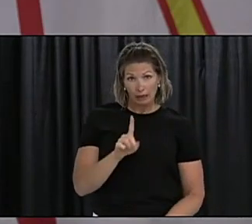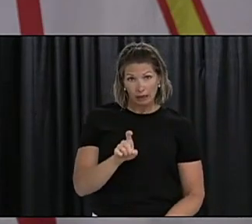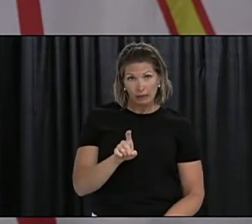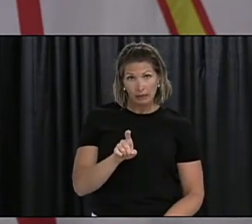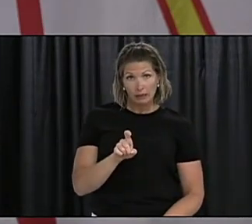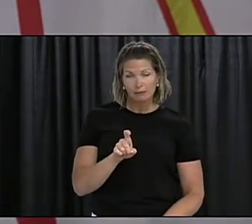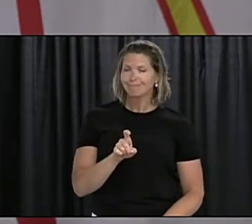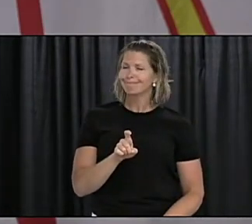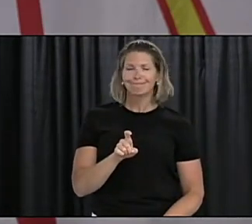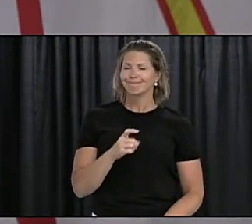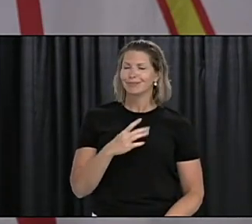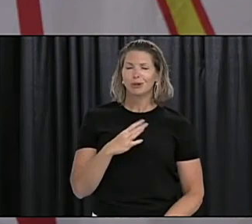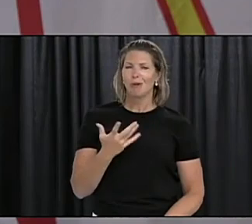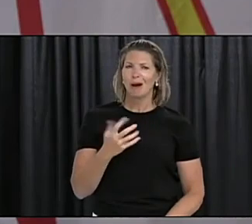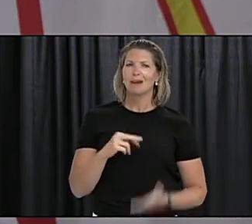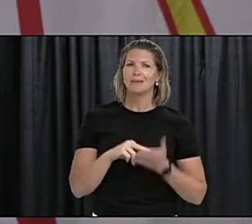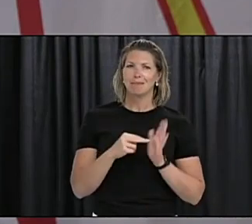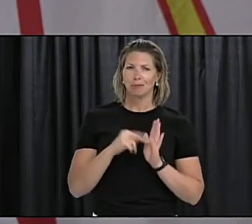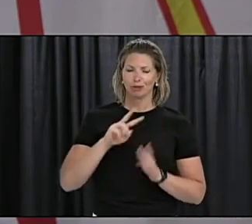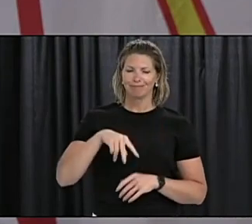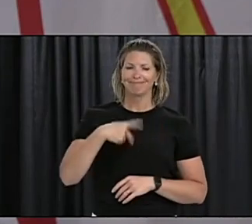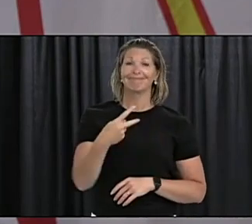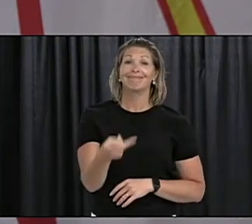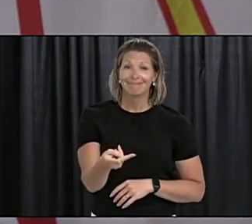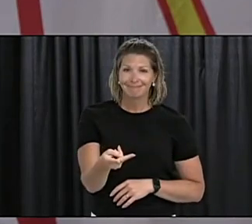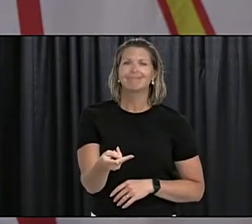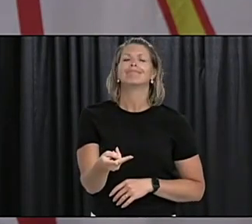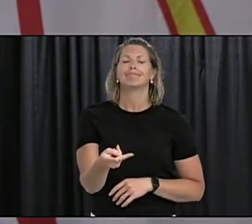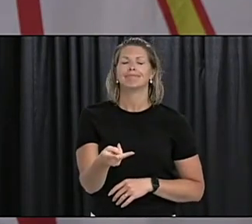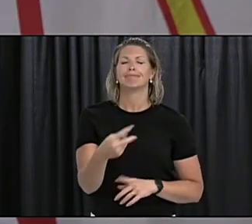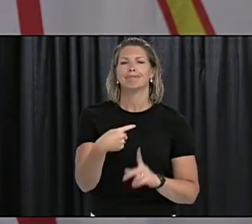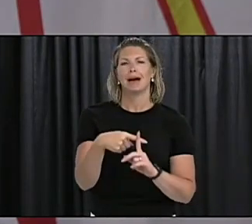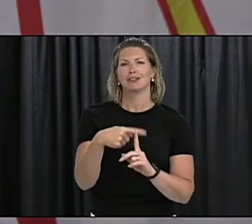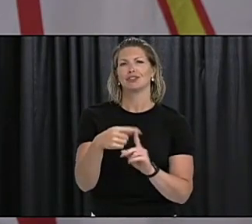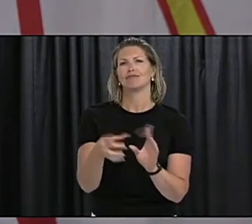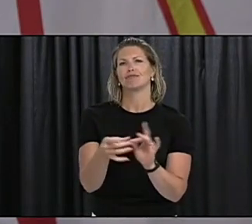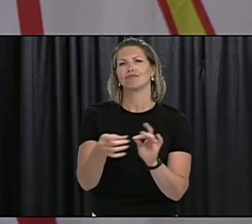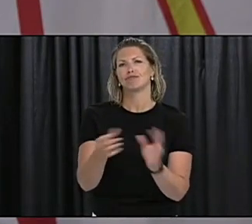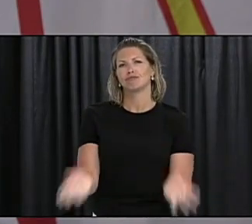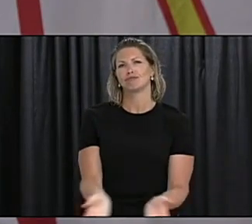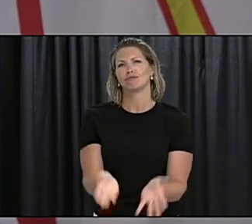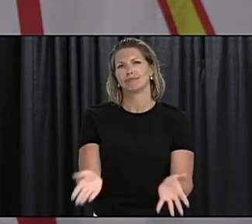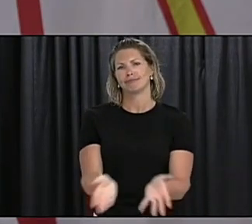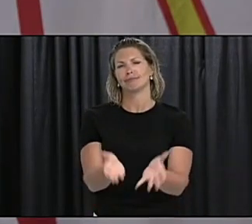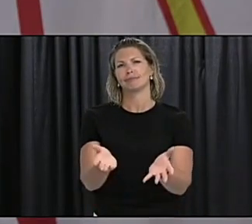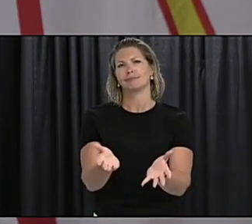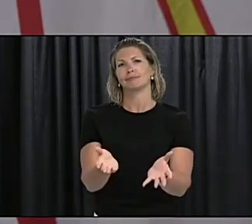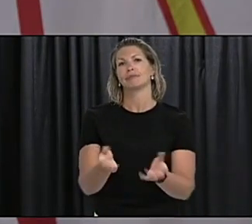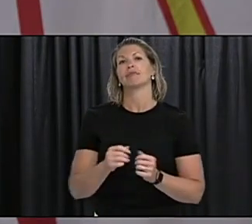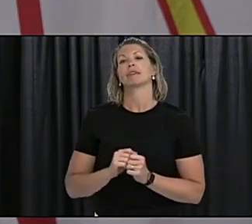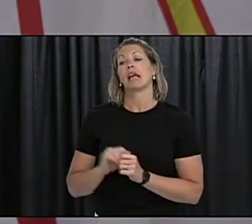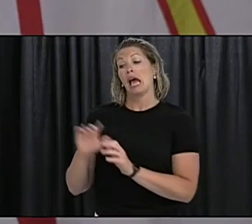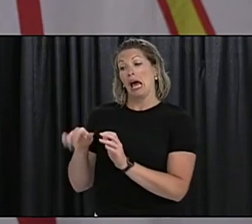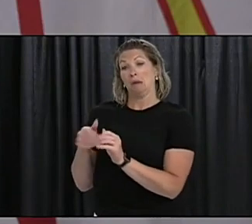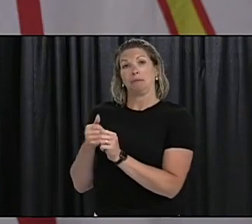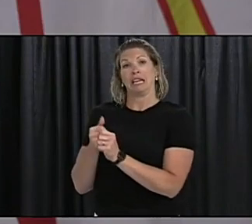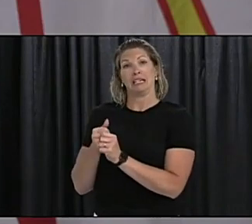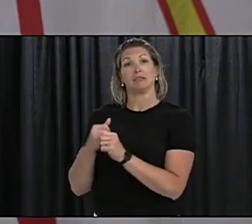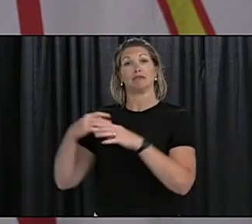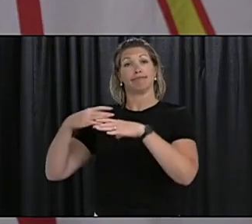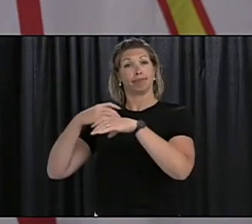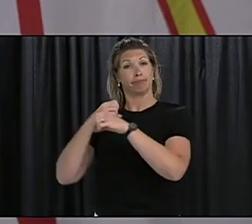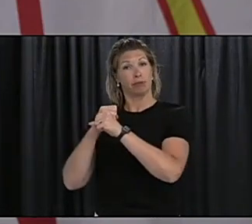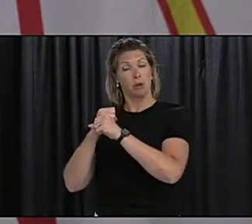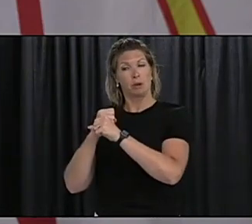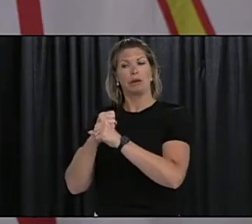As a recap for those who may have just joined us, we have one new case since yesterday's media advisory in the Central Health Region. The